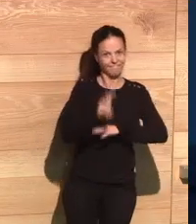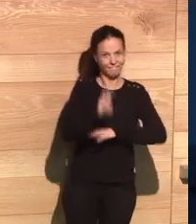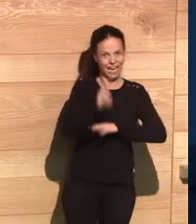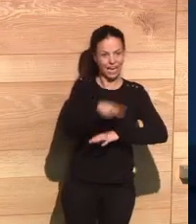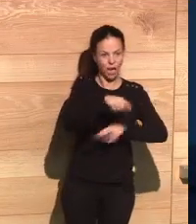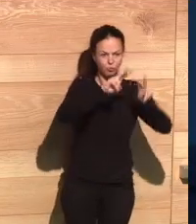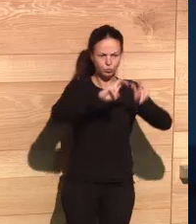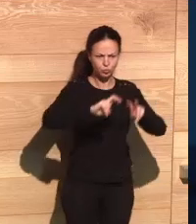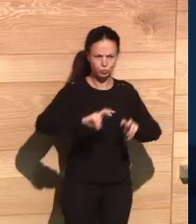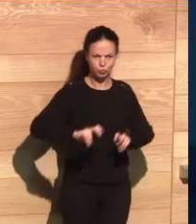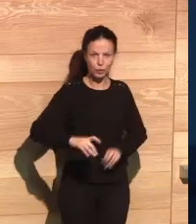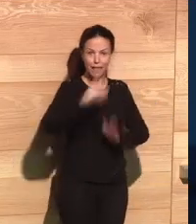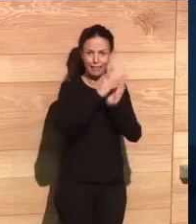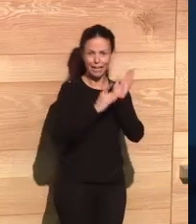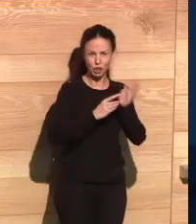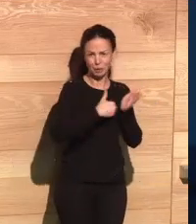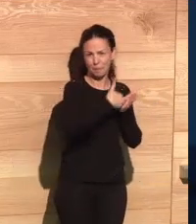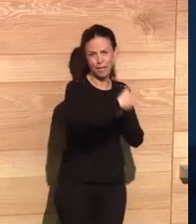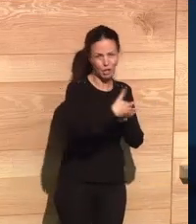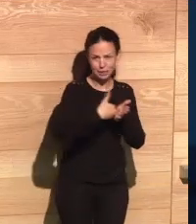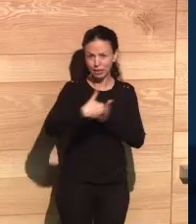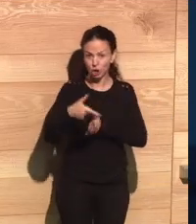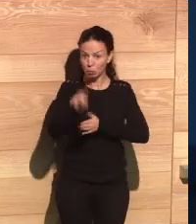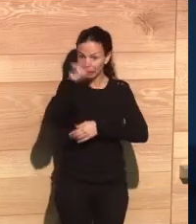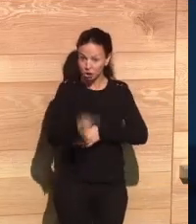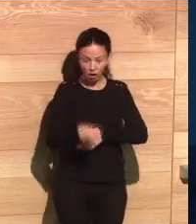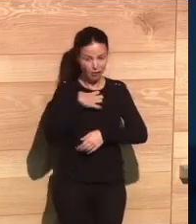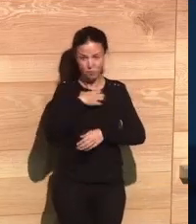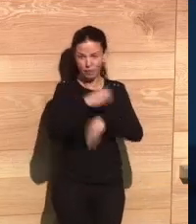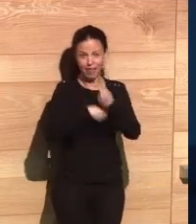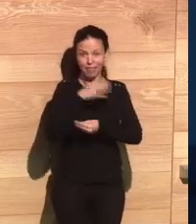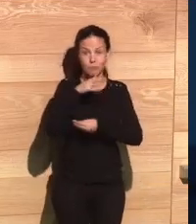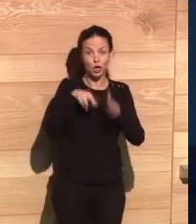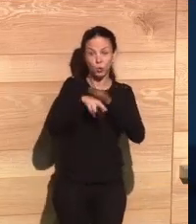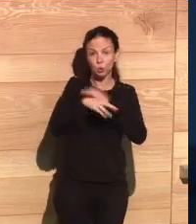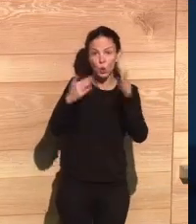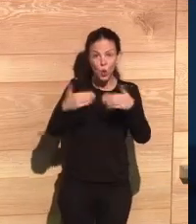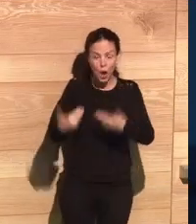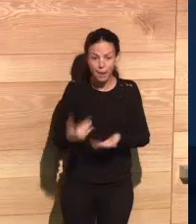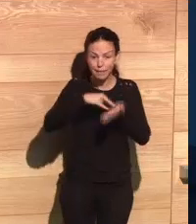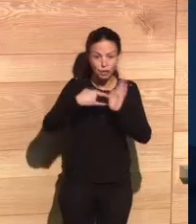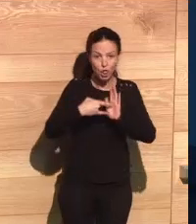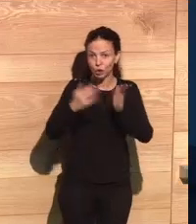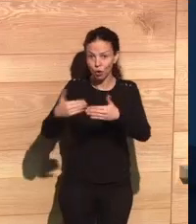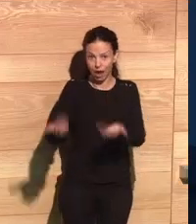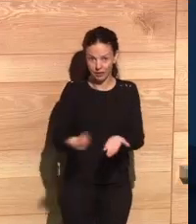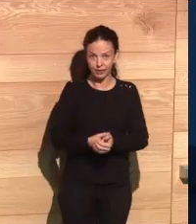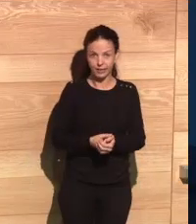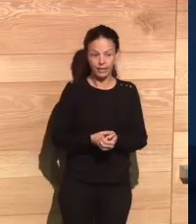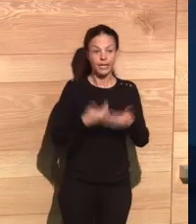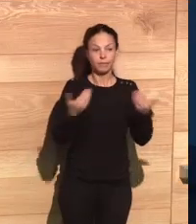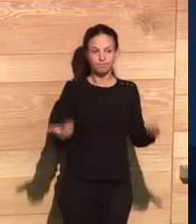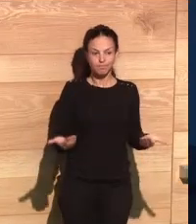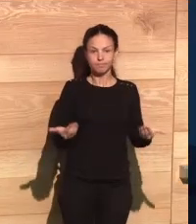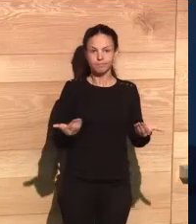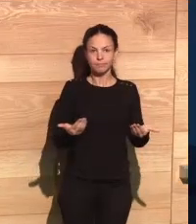But for companies that can handle billions of data such as your date of birth, this can be very valuable, since